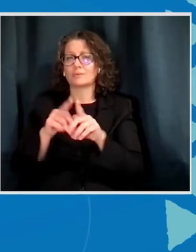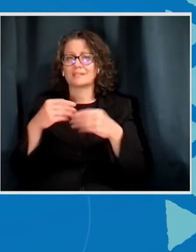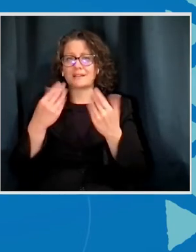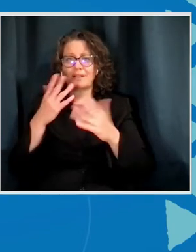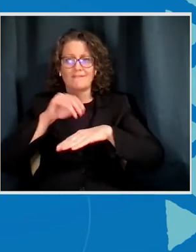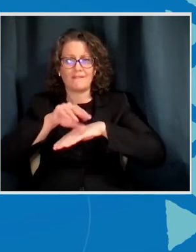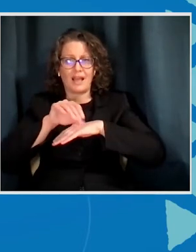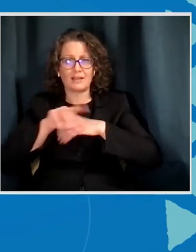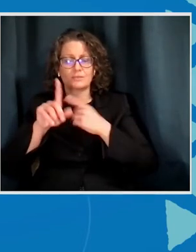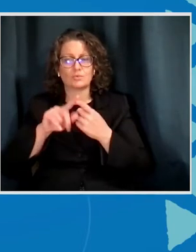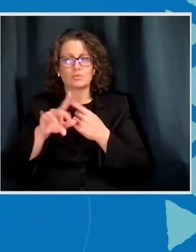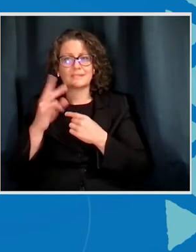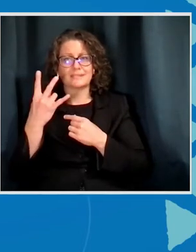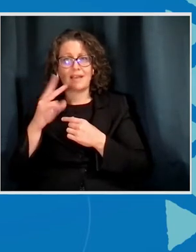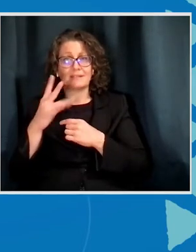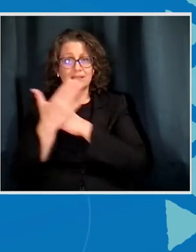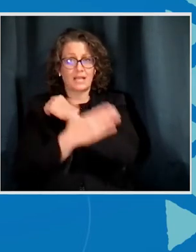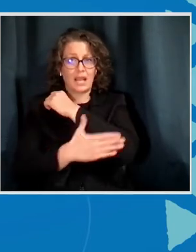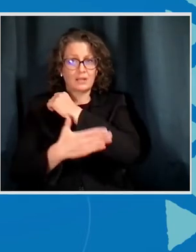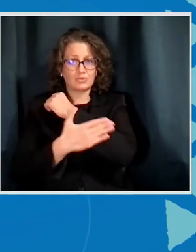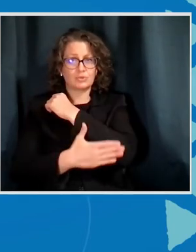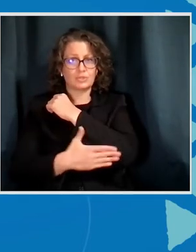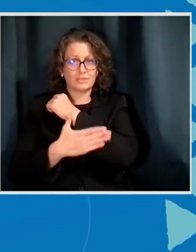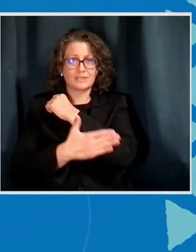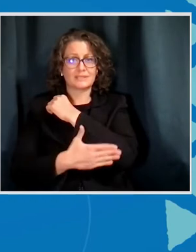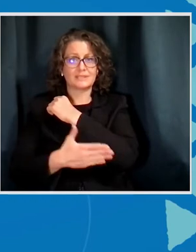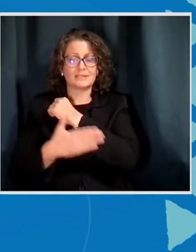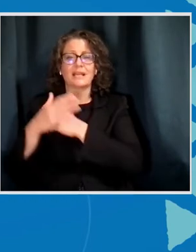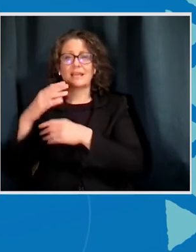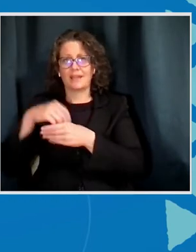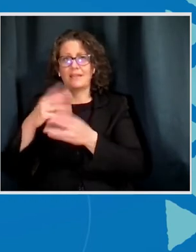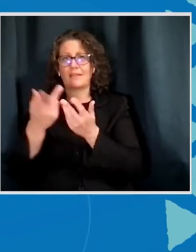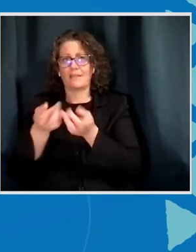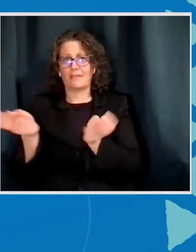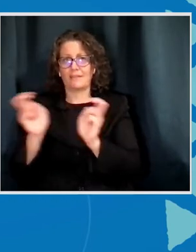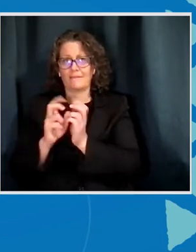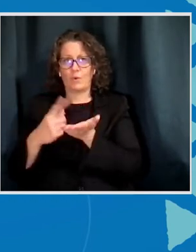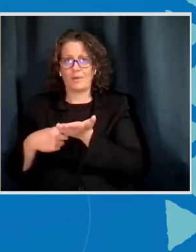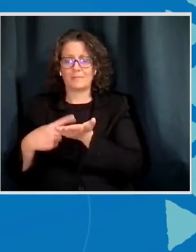main countries of the forum. Manu, please take the floor.